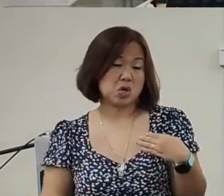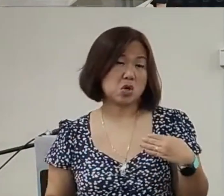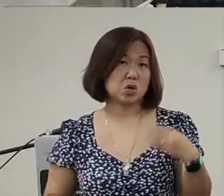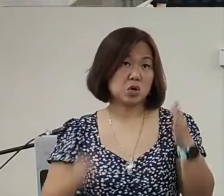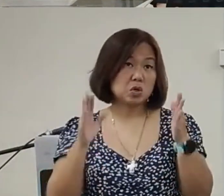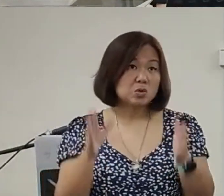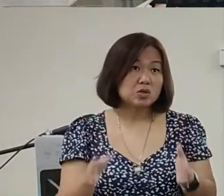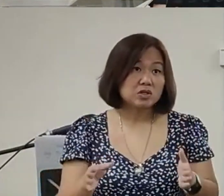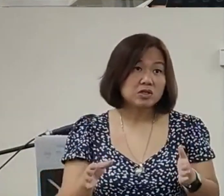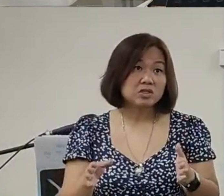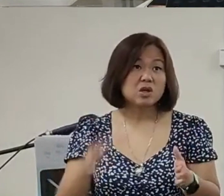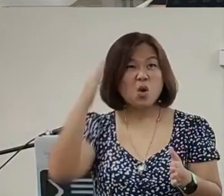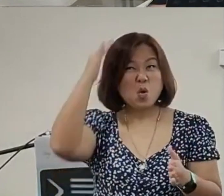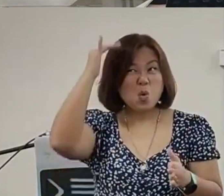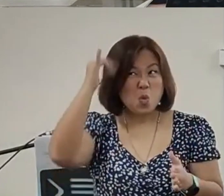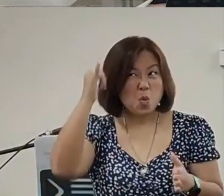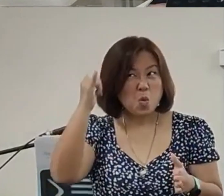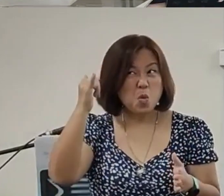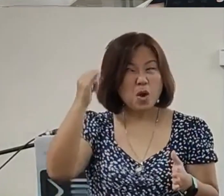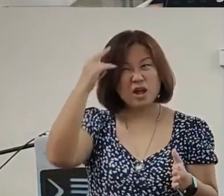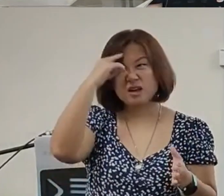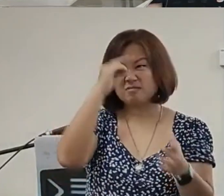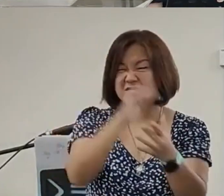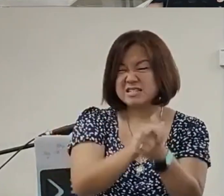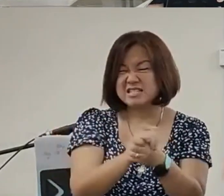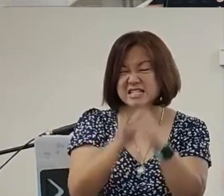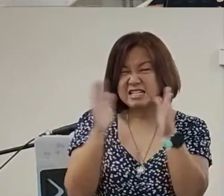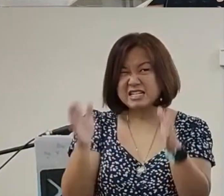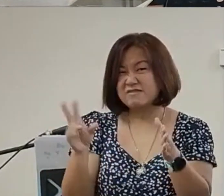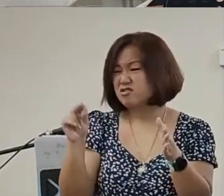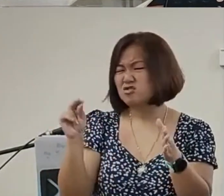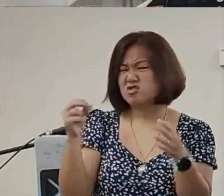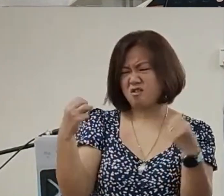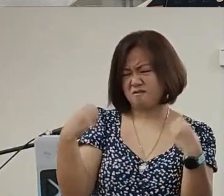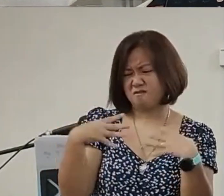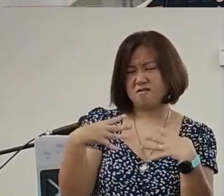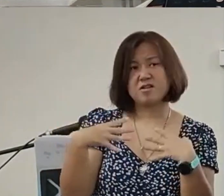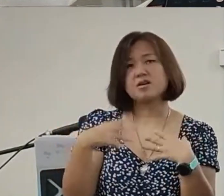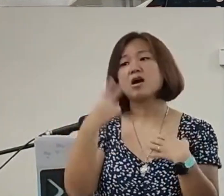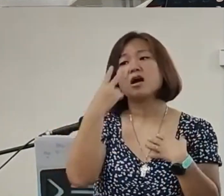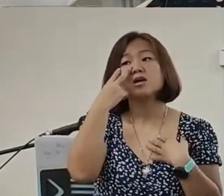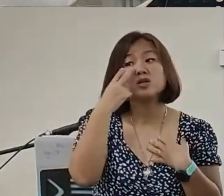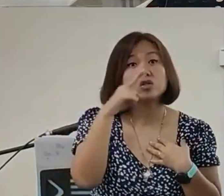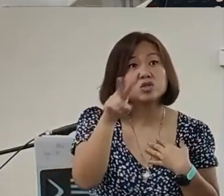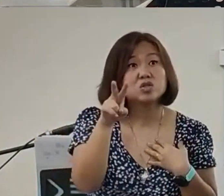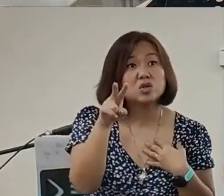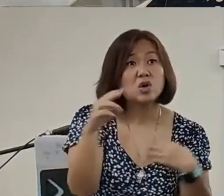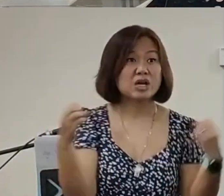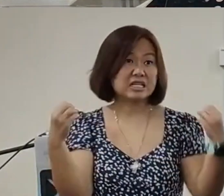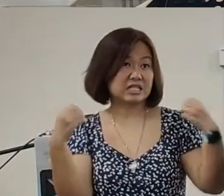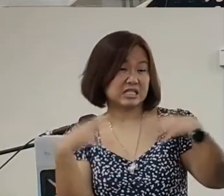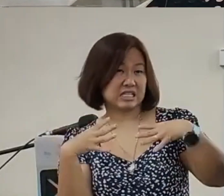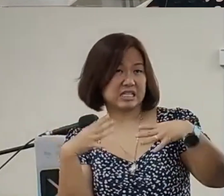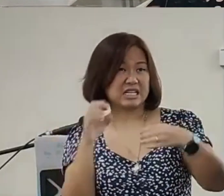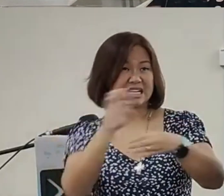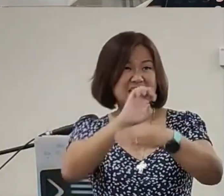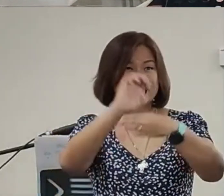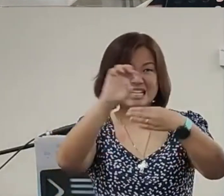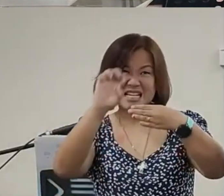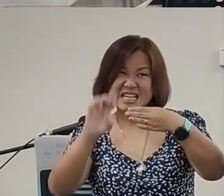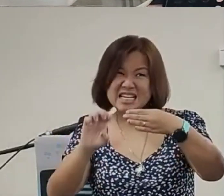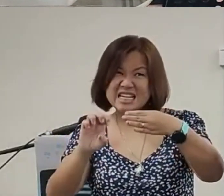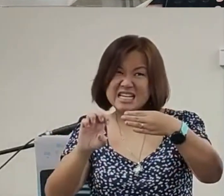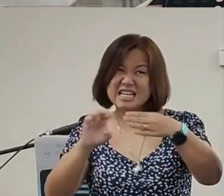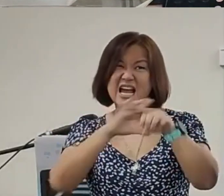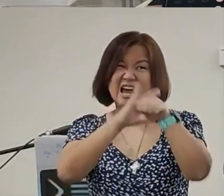all aboutwhy is believersso fearlessI read it againthe coastlandssaw itand fearedthe aimsof